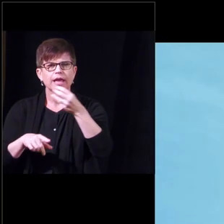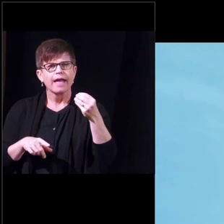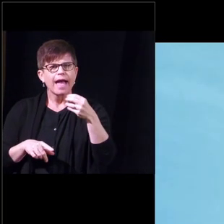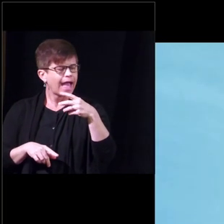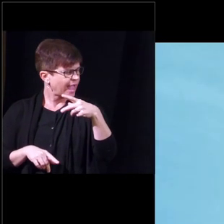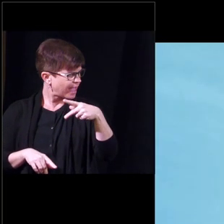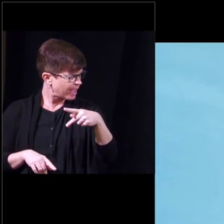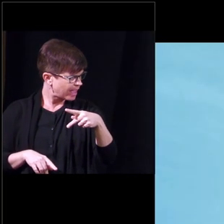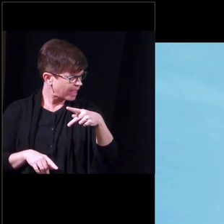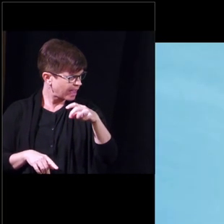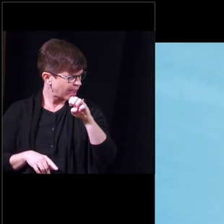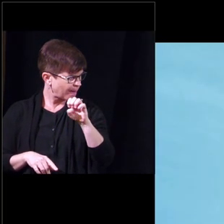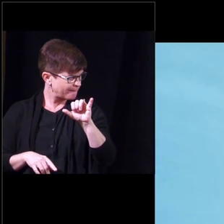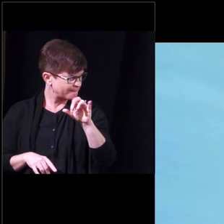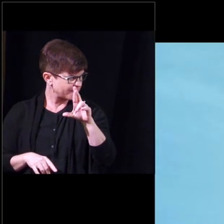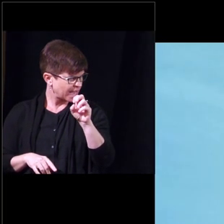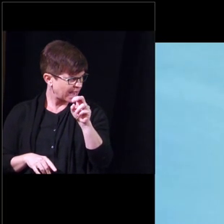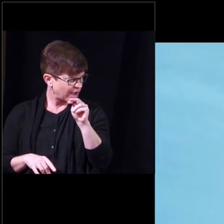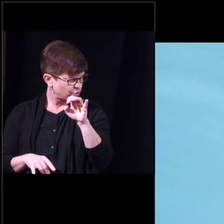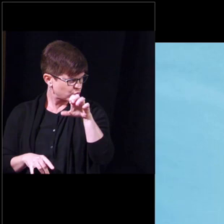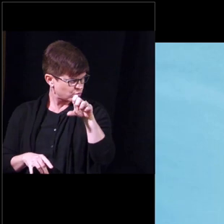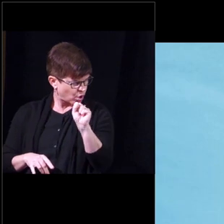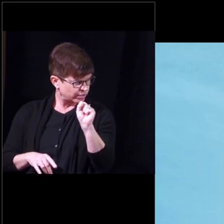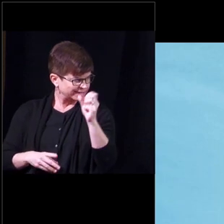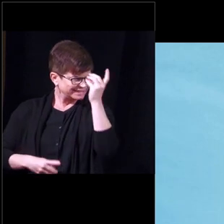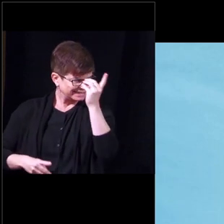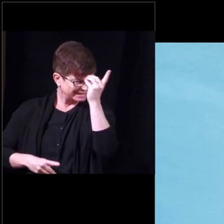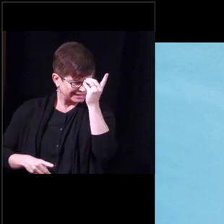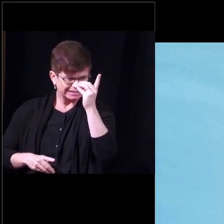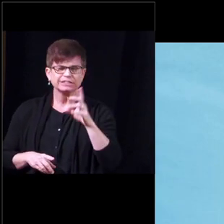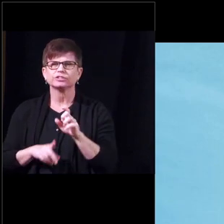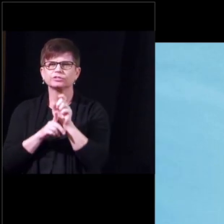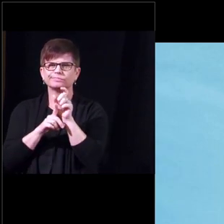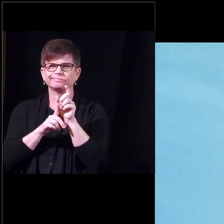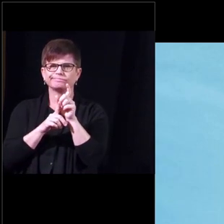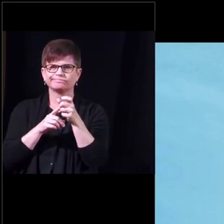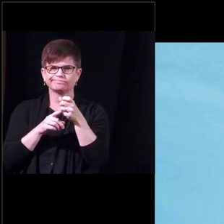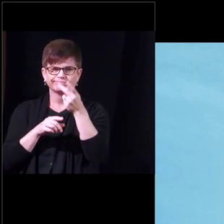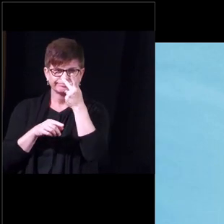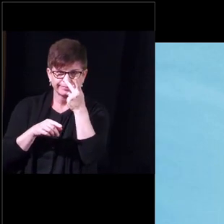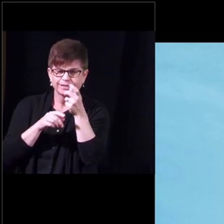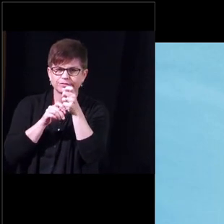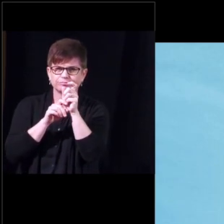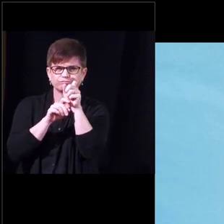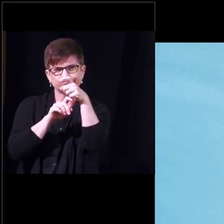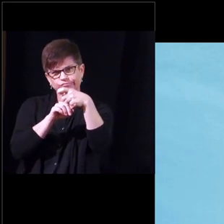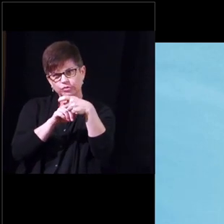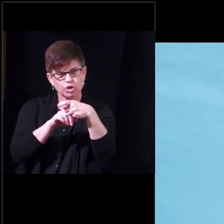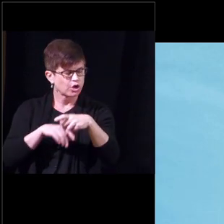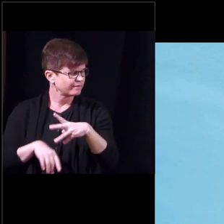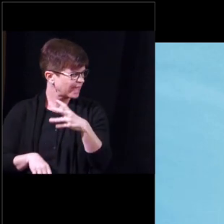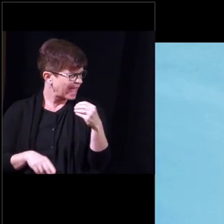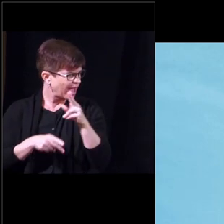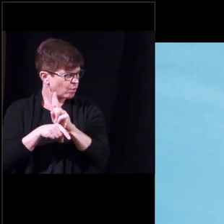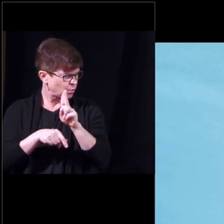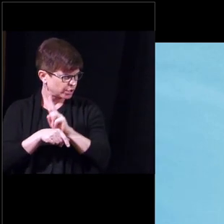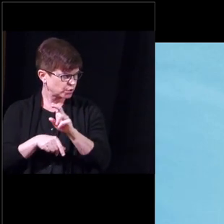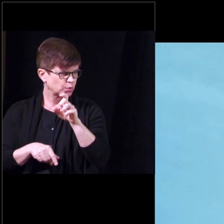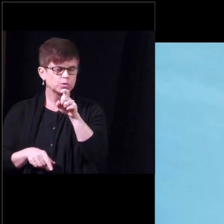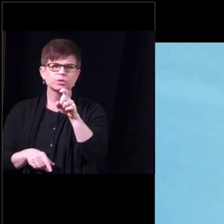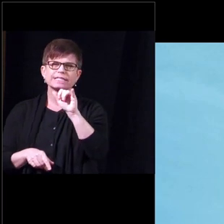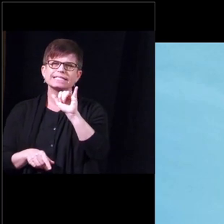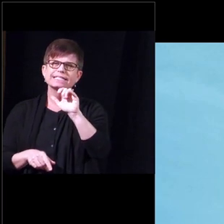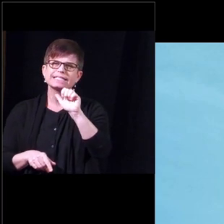disease is the curvature of the penis and we use mostly now the xiaflex which is a